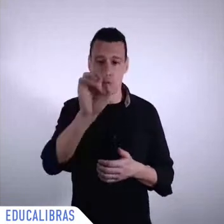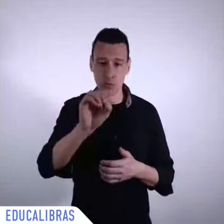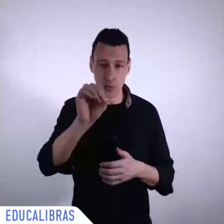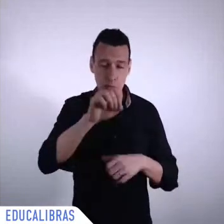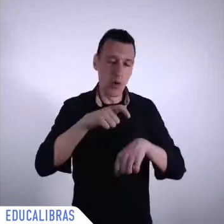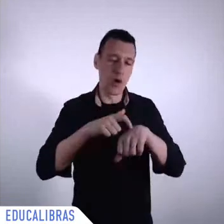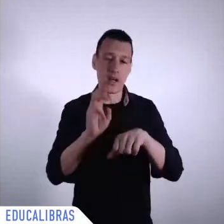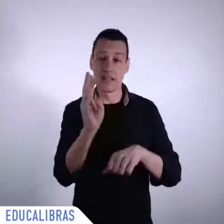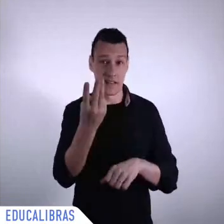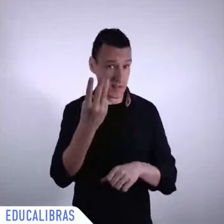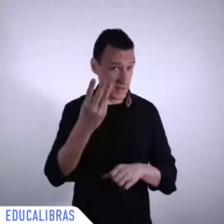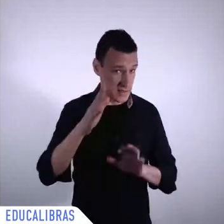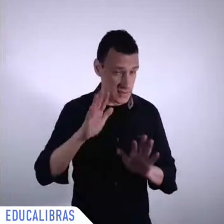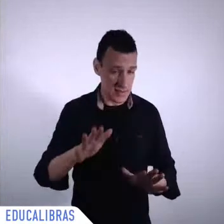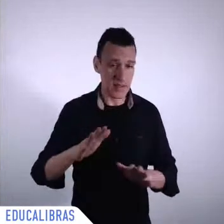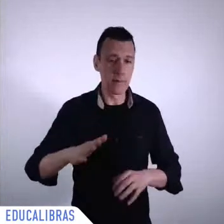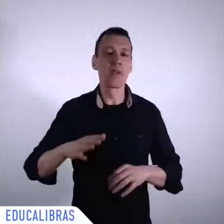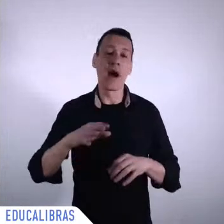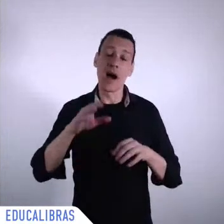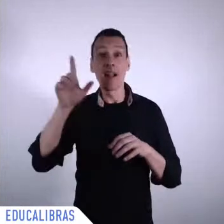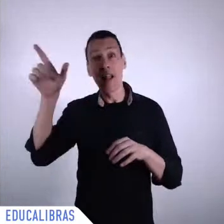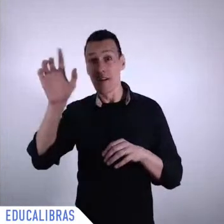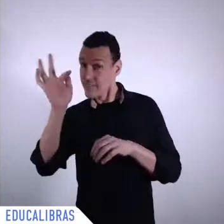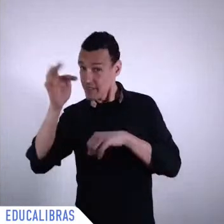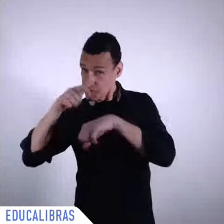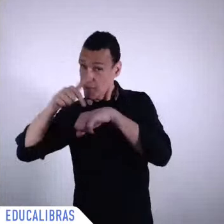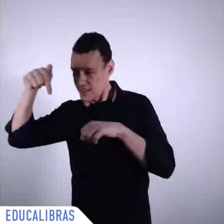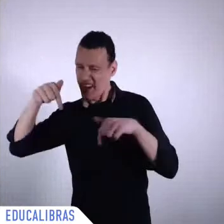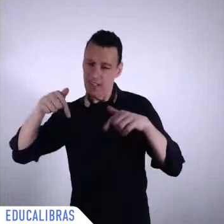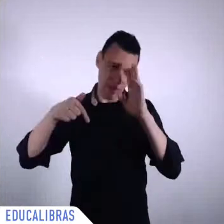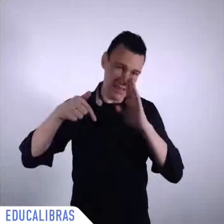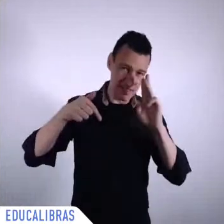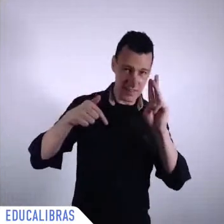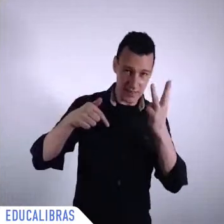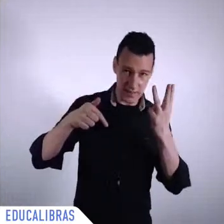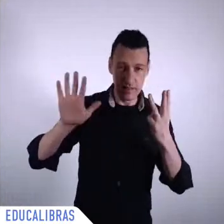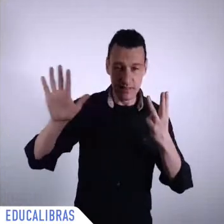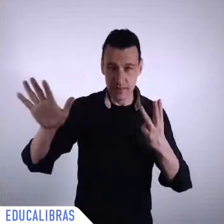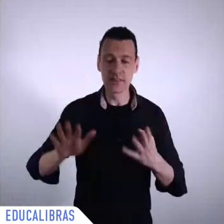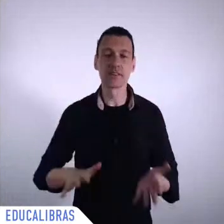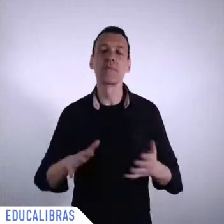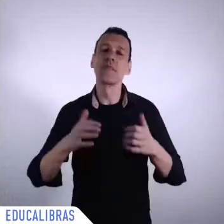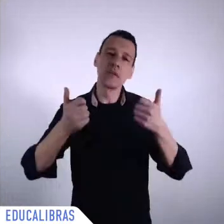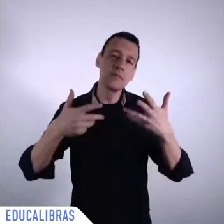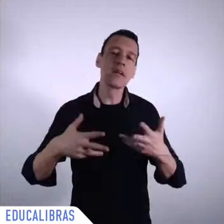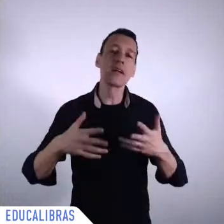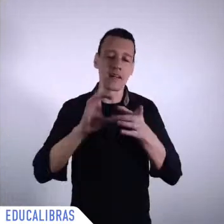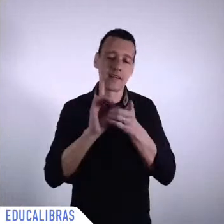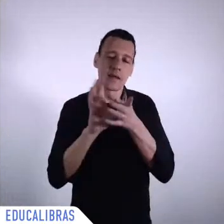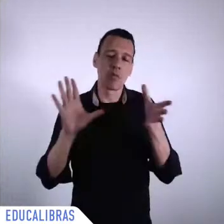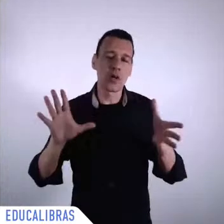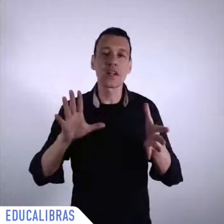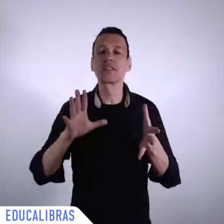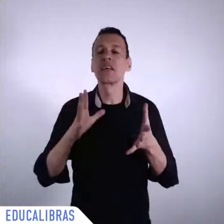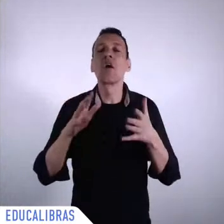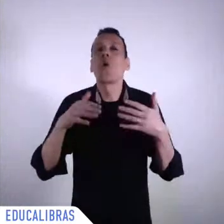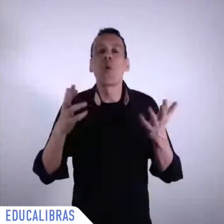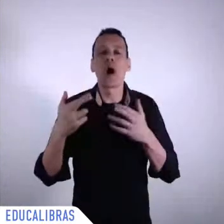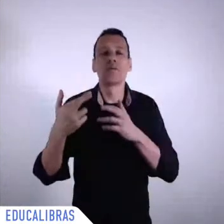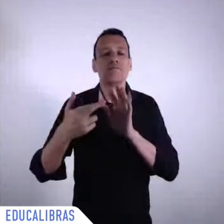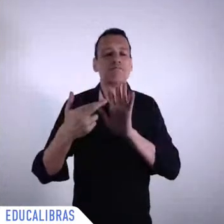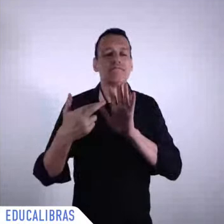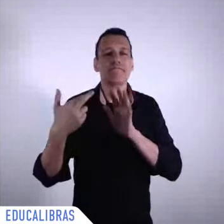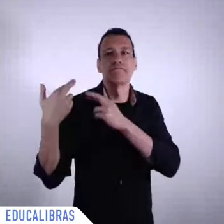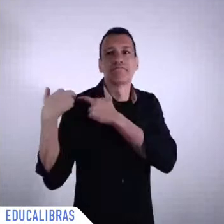the 27th of October at 3 p.m. local time and at 7 p.m. Paris time. We are going to talk